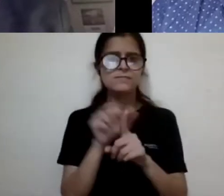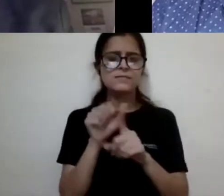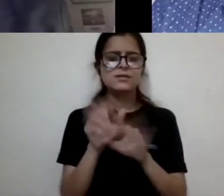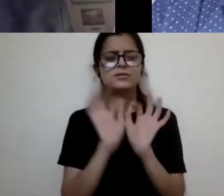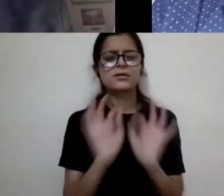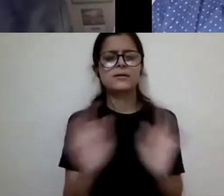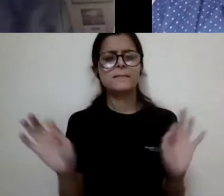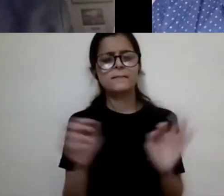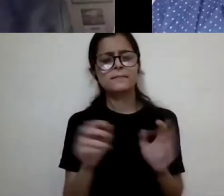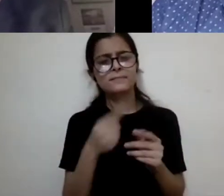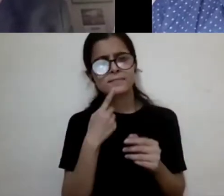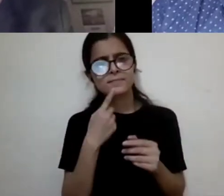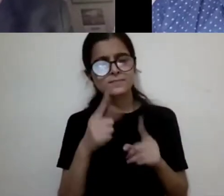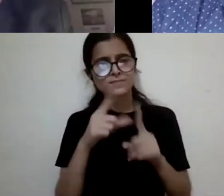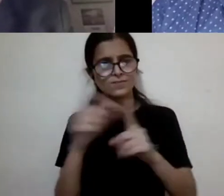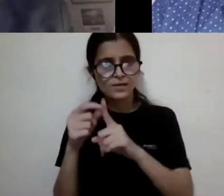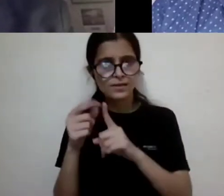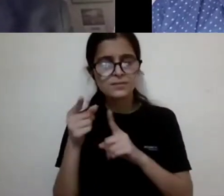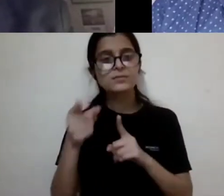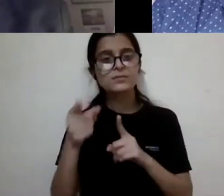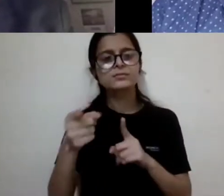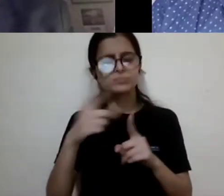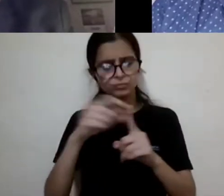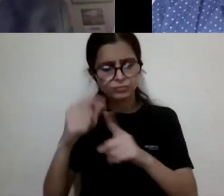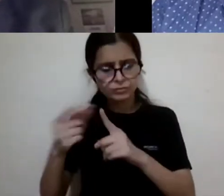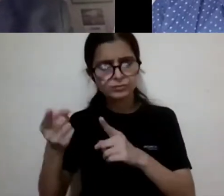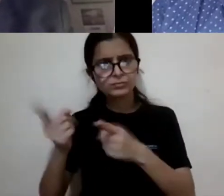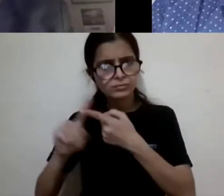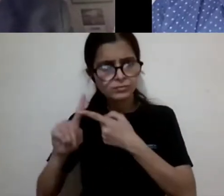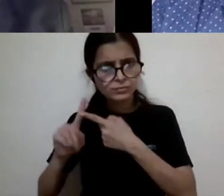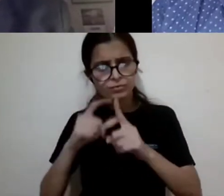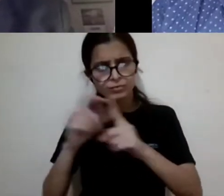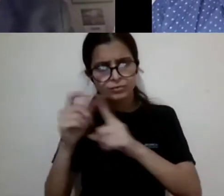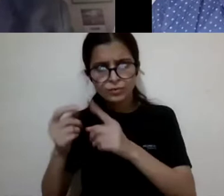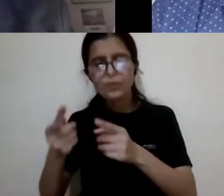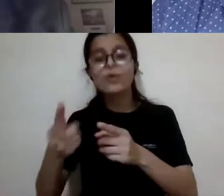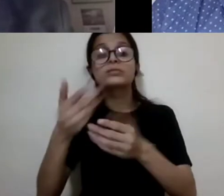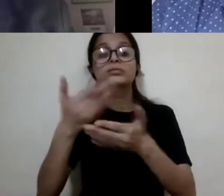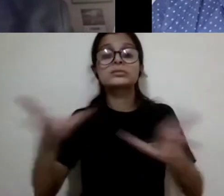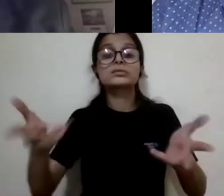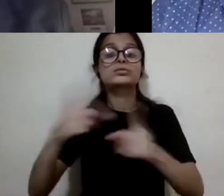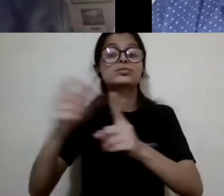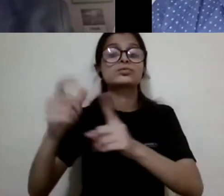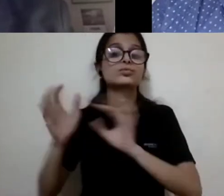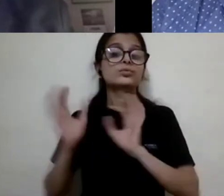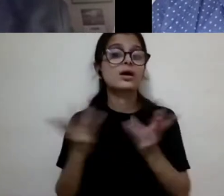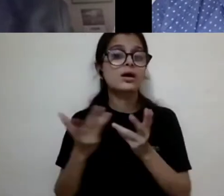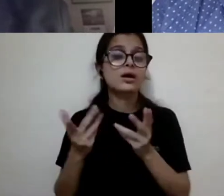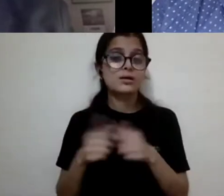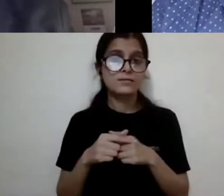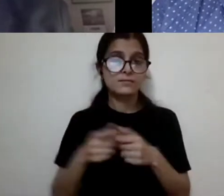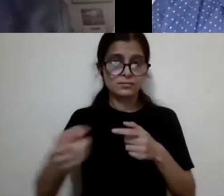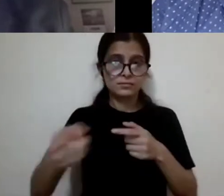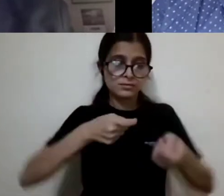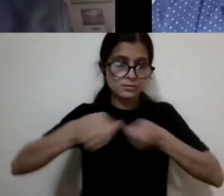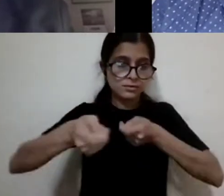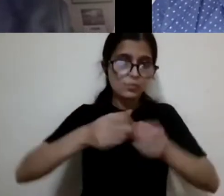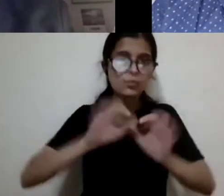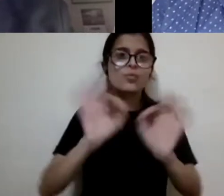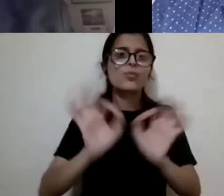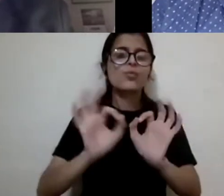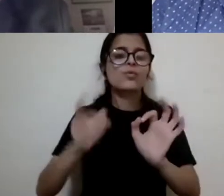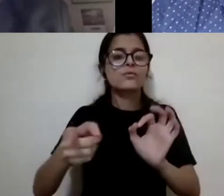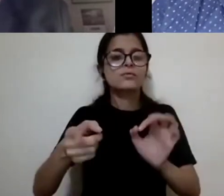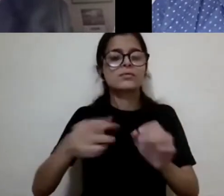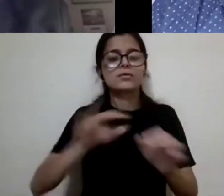say is that you're doing, you're either, you're doing things or you're thinking things over which you have no control and you don't like it. You,